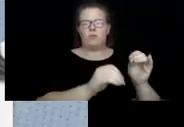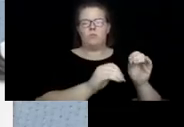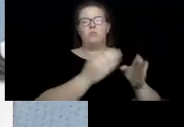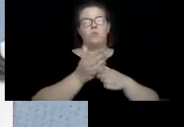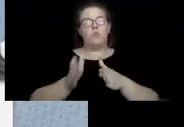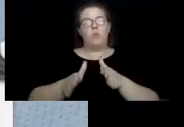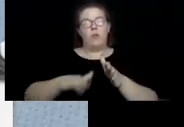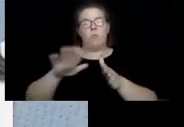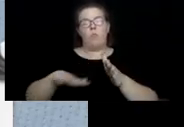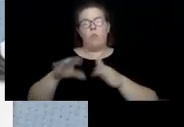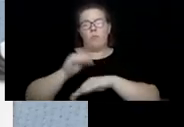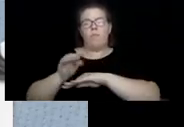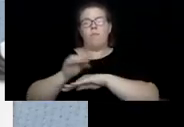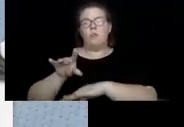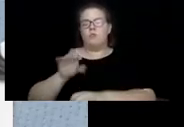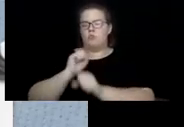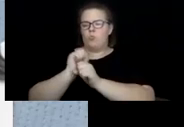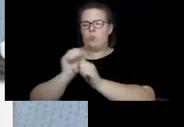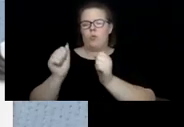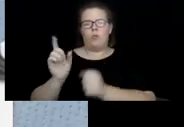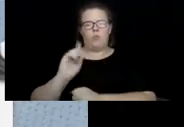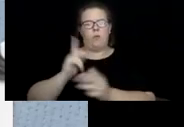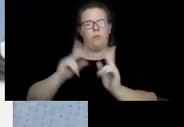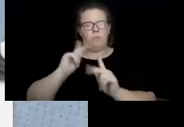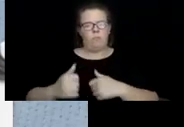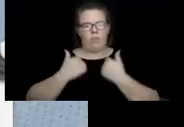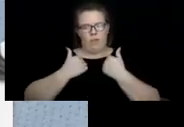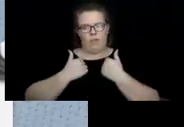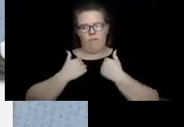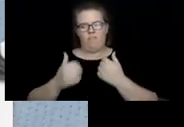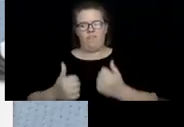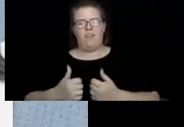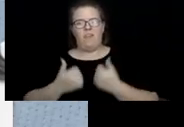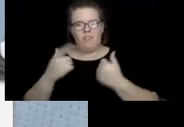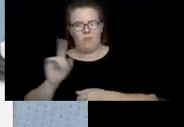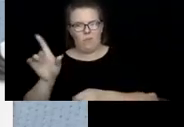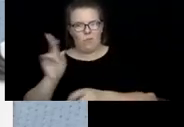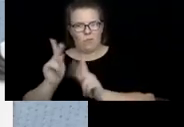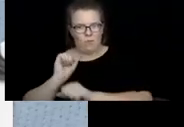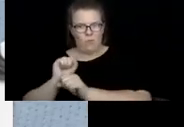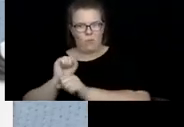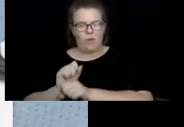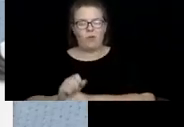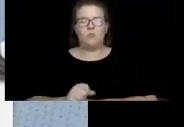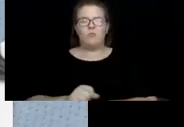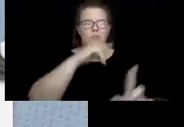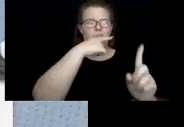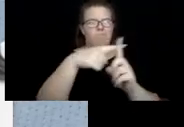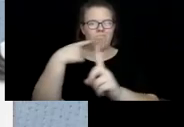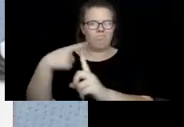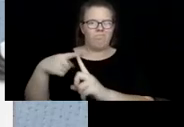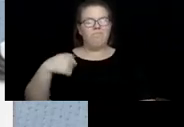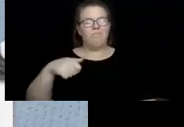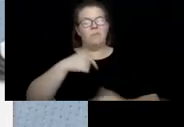people live, and they live where people work. So it is a really good plus plus for us to provide services